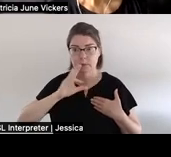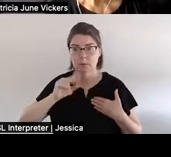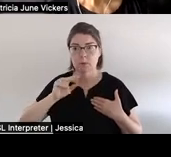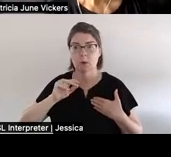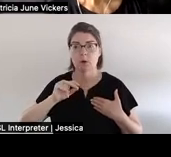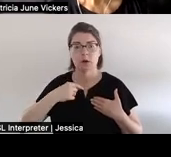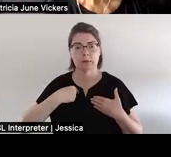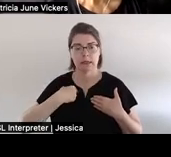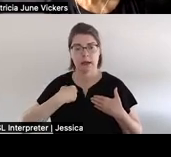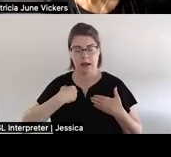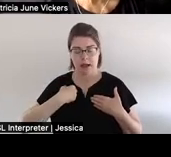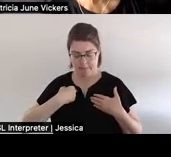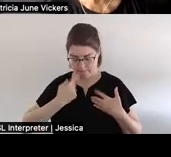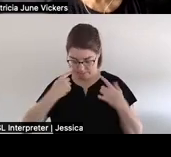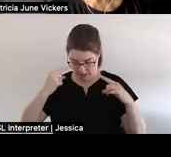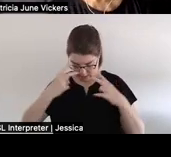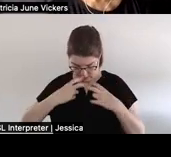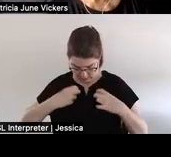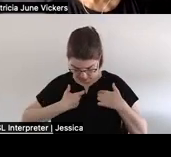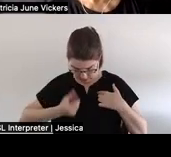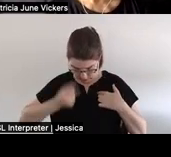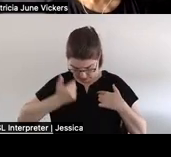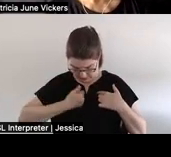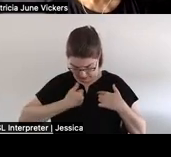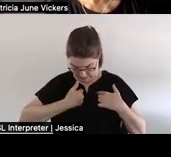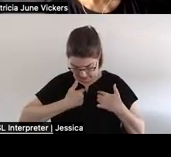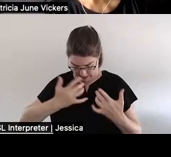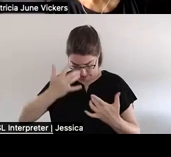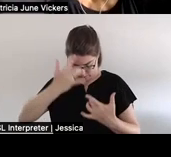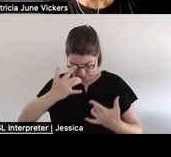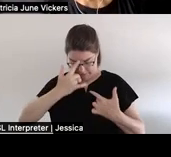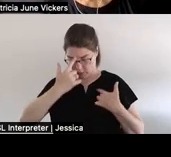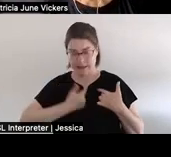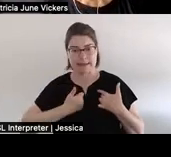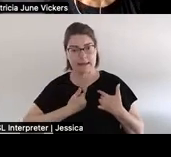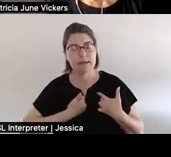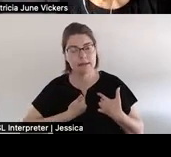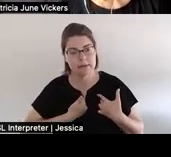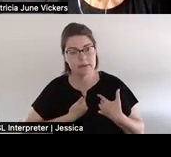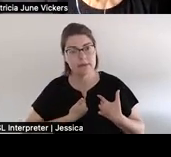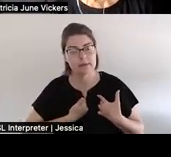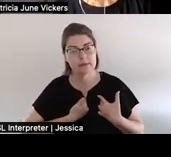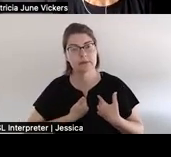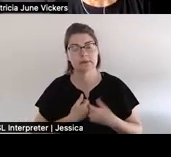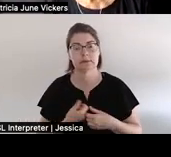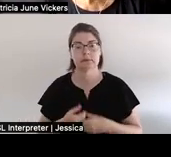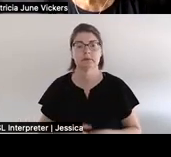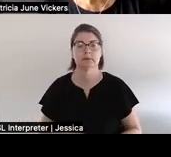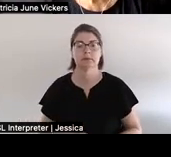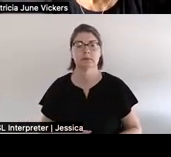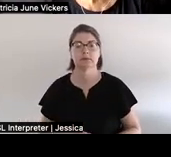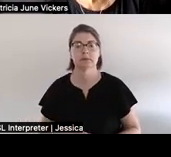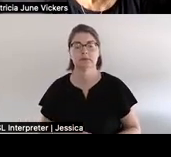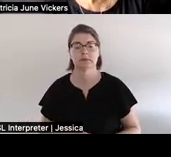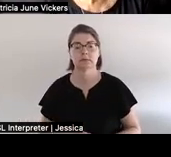i understood myself and i finally could have compassion for myself so this is it is